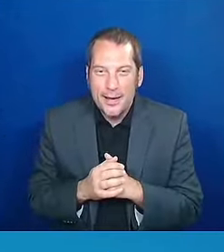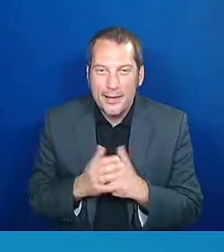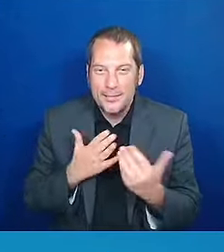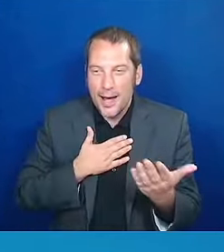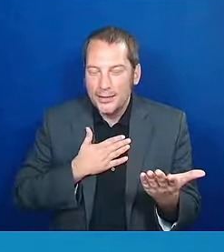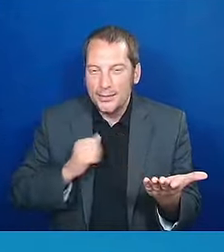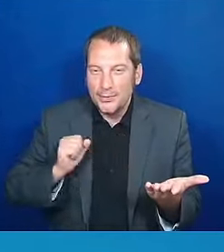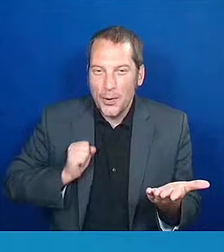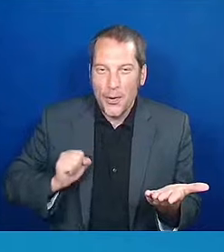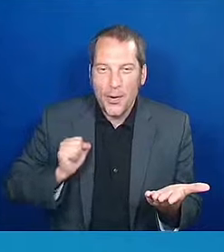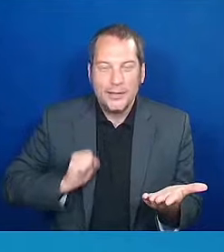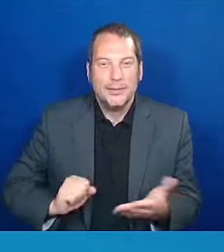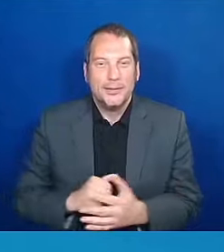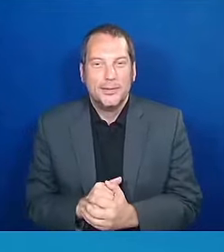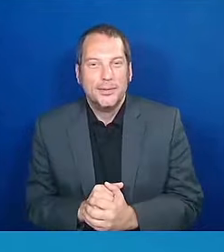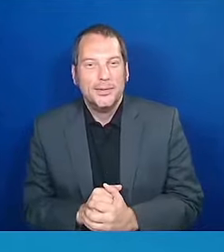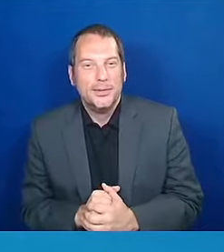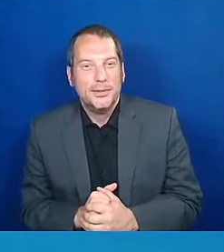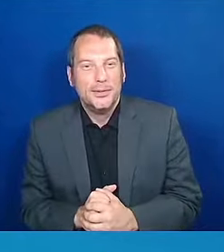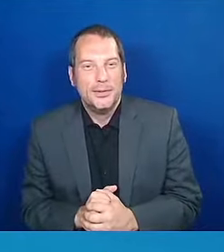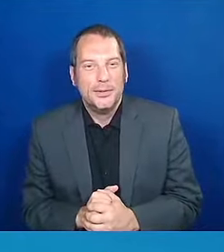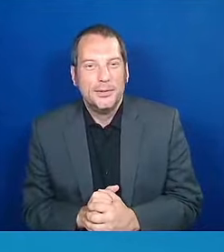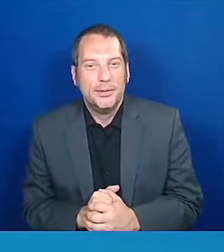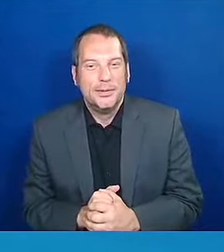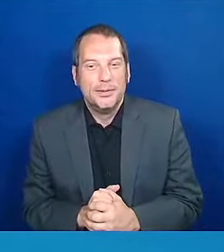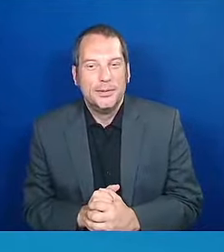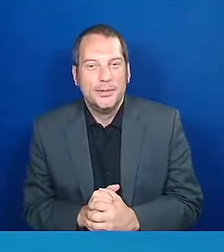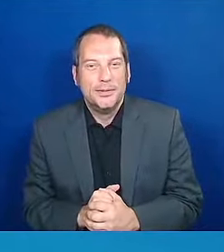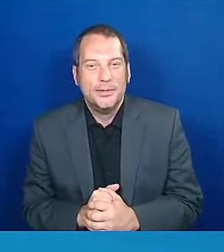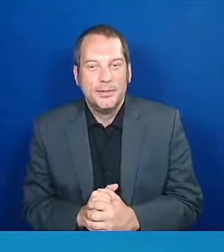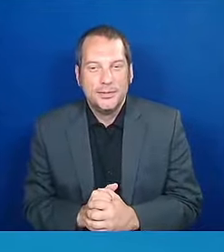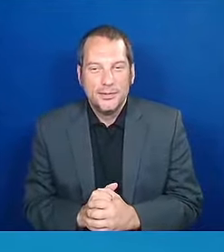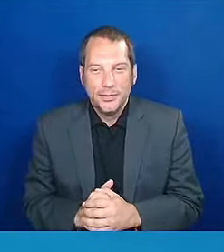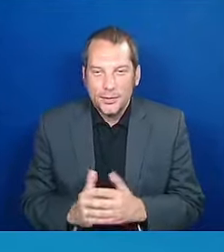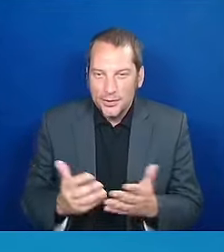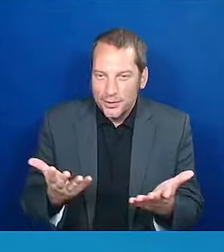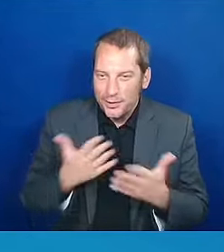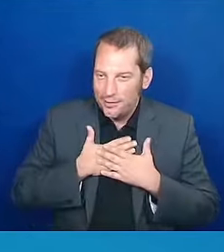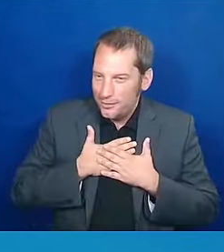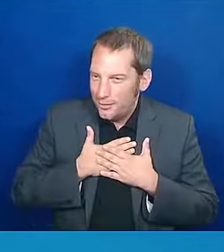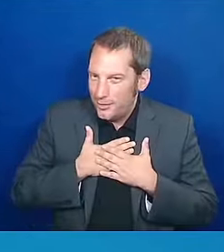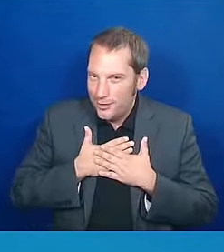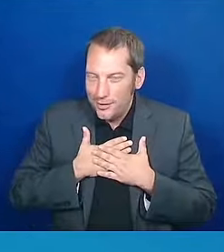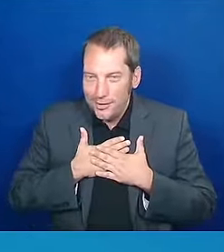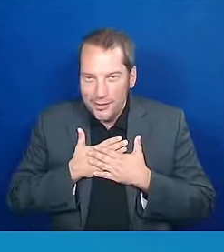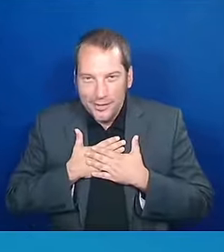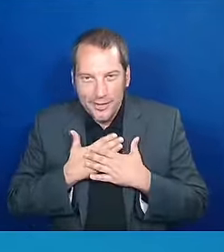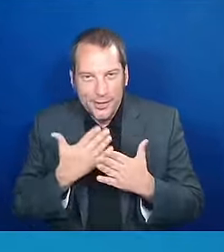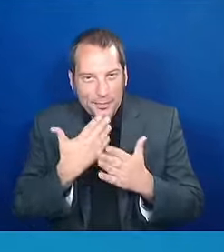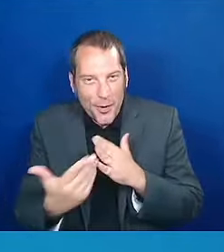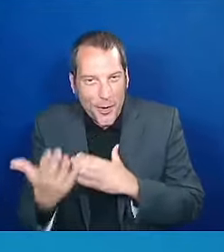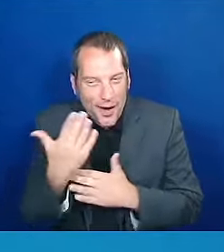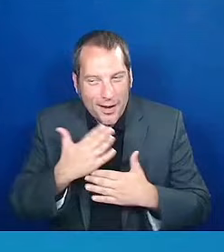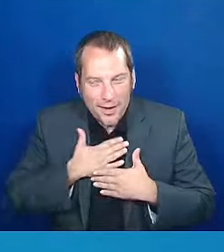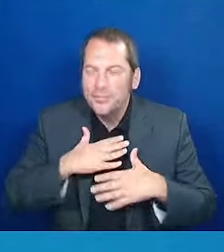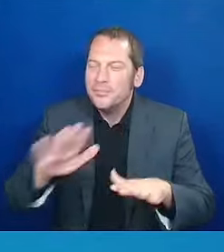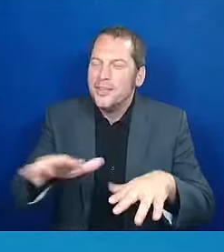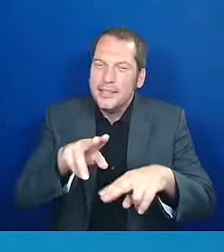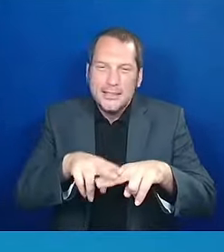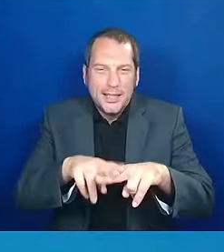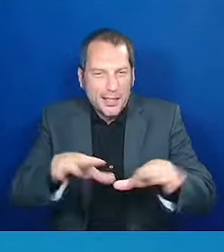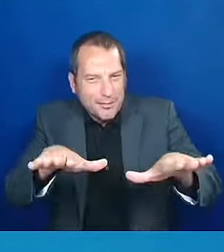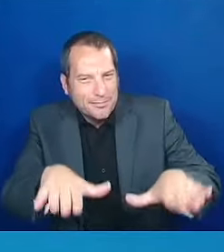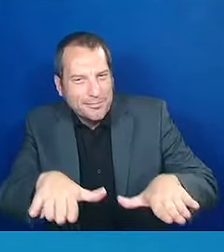Good morning. Oh, my goodness. Please have a seat. Please have a seat. Oh, my heart is